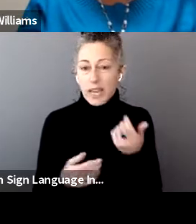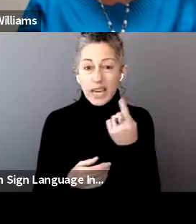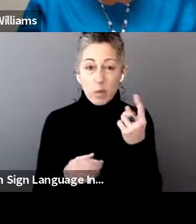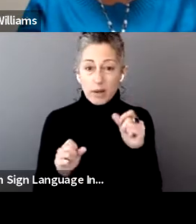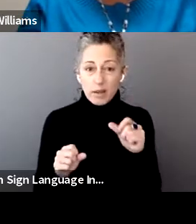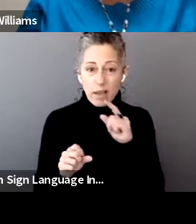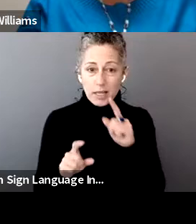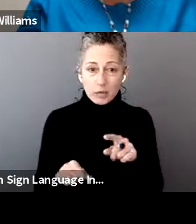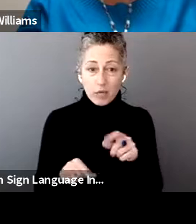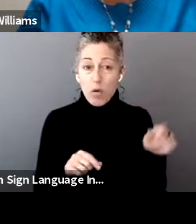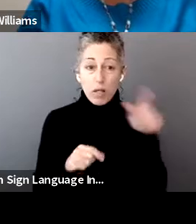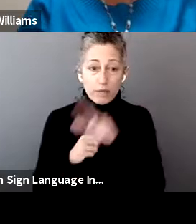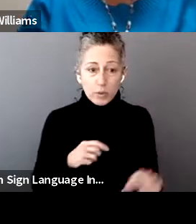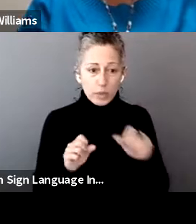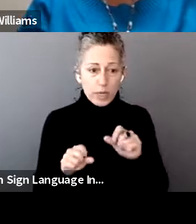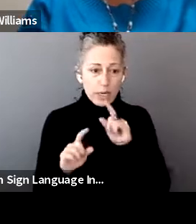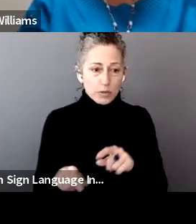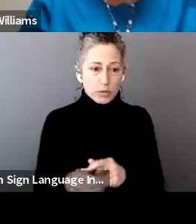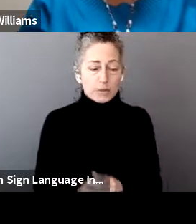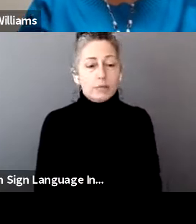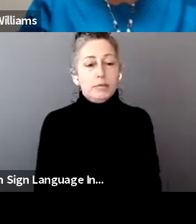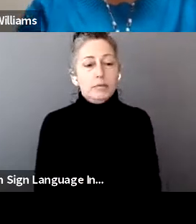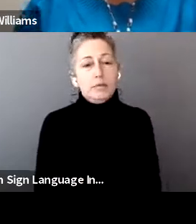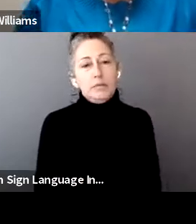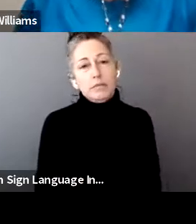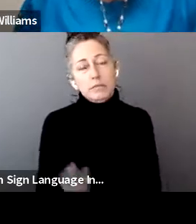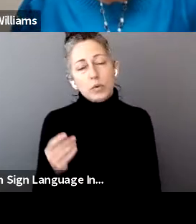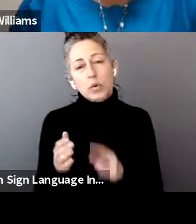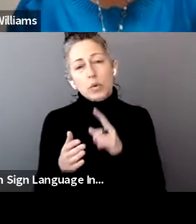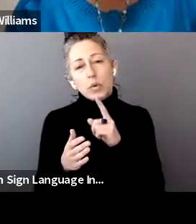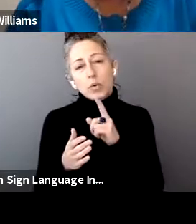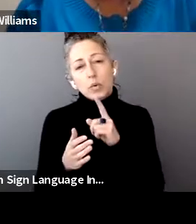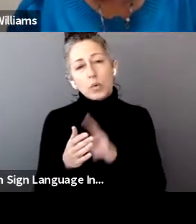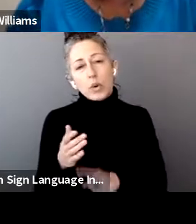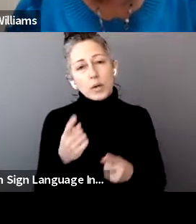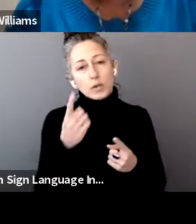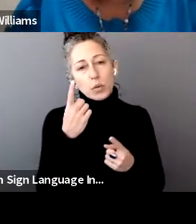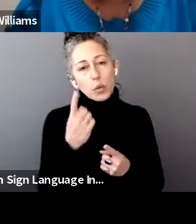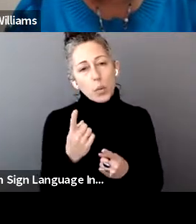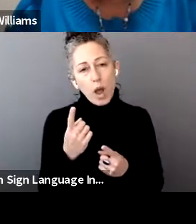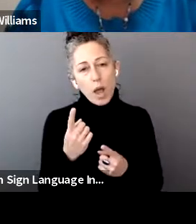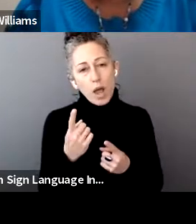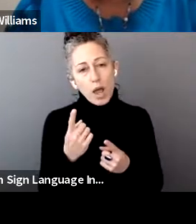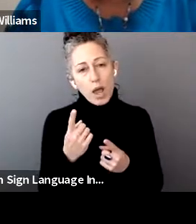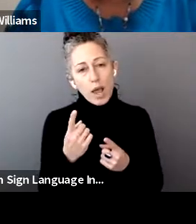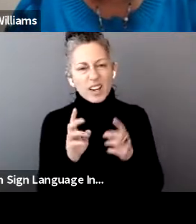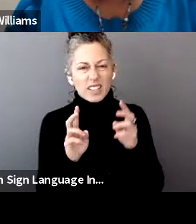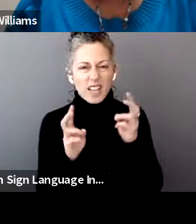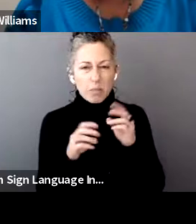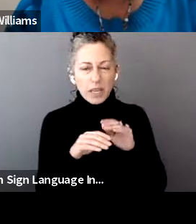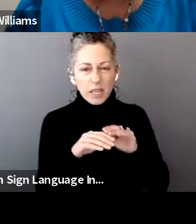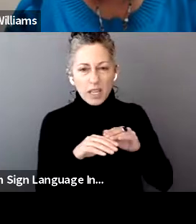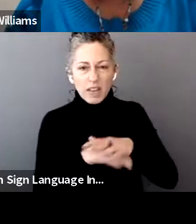or actually all of you can answer this question. What is the one piece of advice you want to give people about tax season this year?